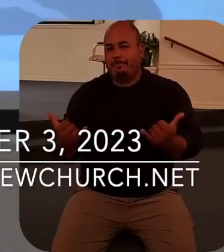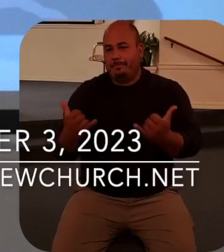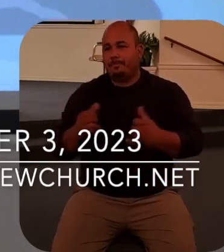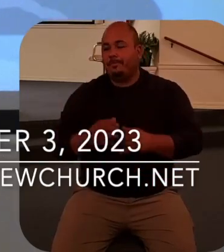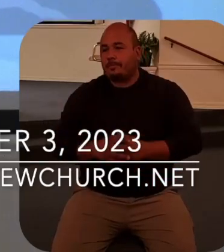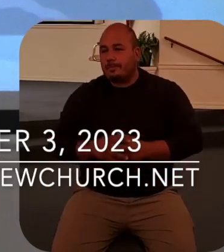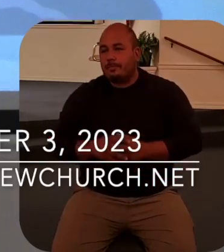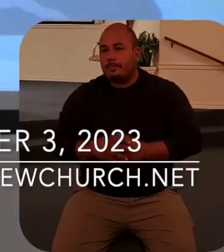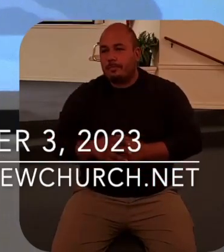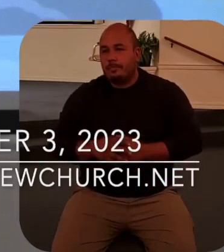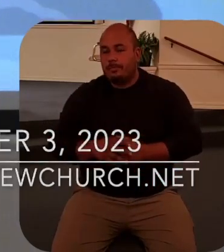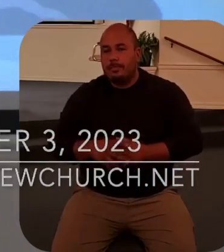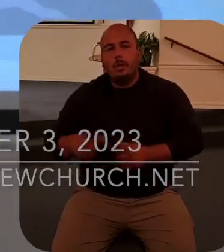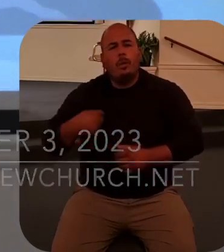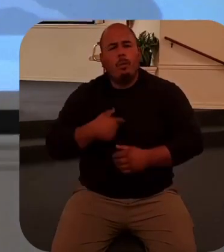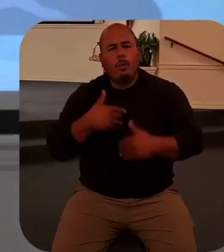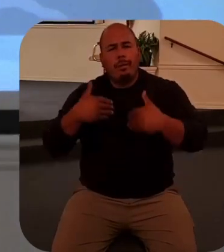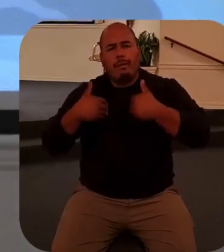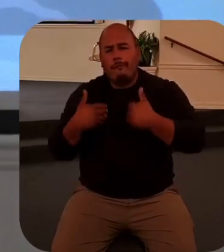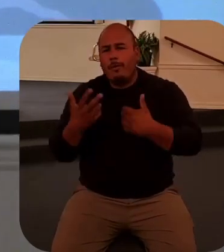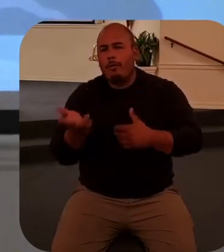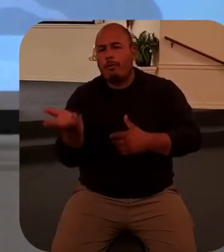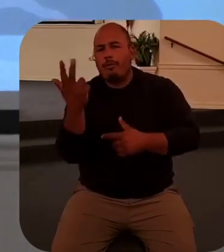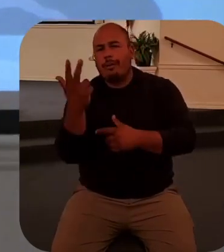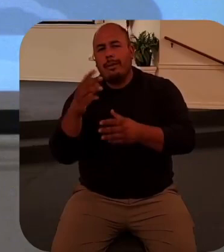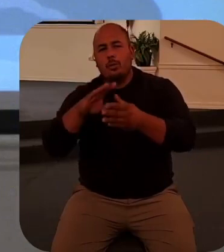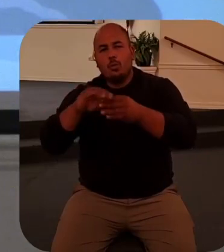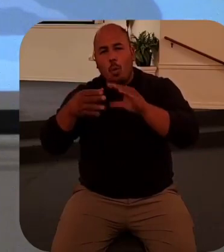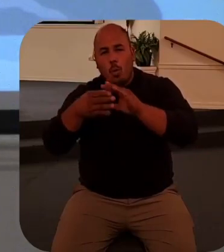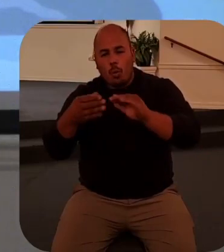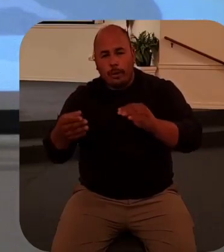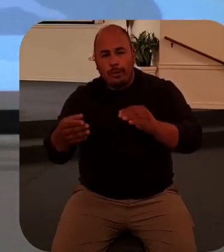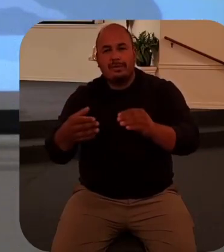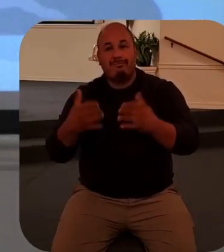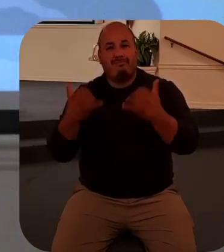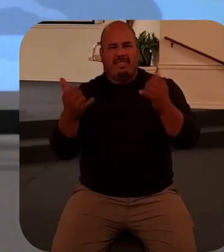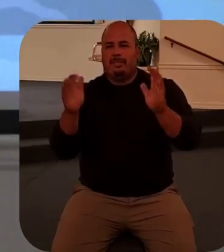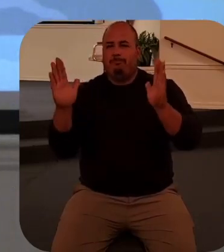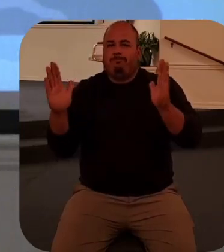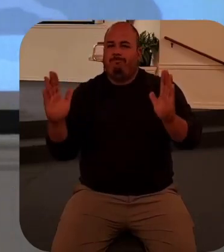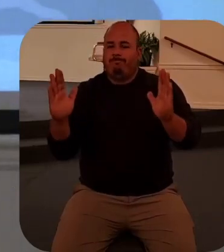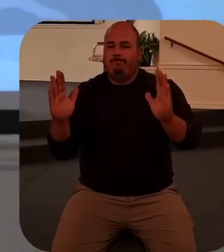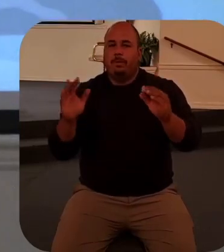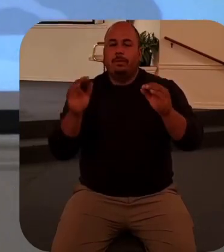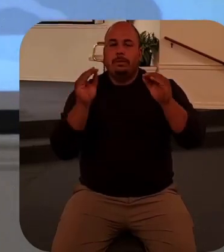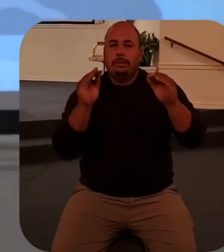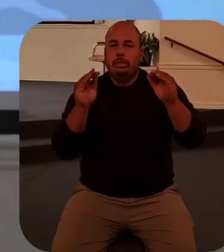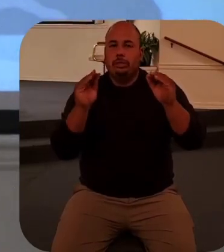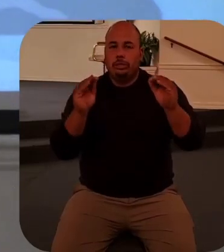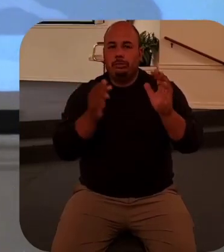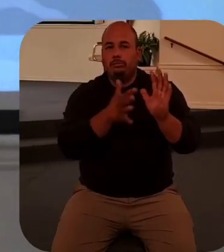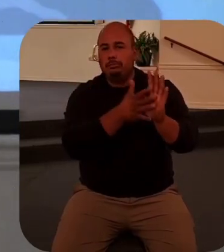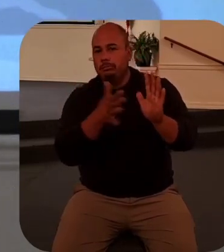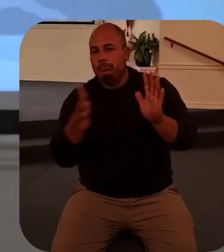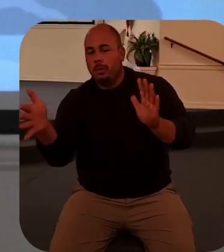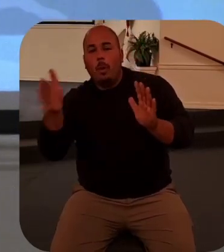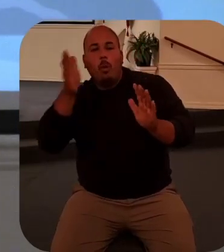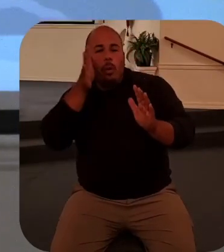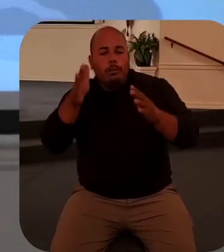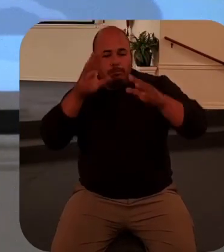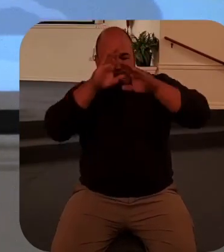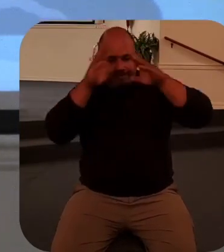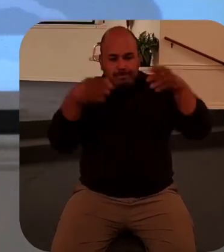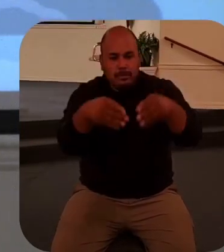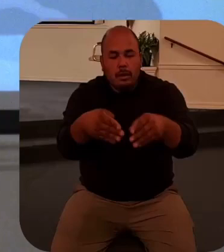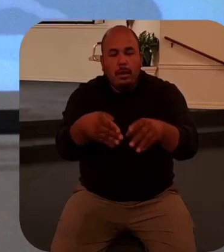about the sisters Mary and Martha, and this series is focusing on them, Sister Faith, I'm calling it because we're looking at the faith of these two